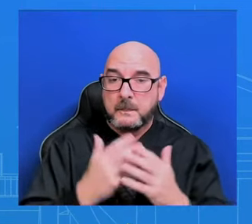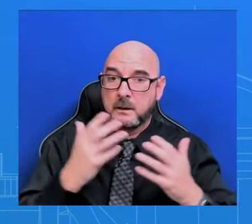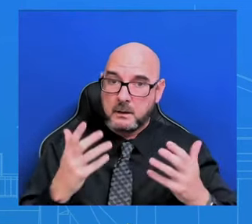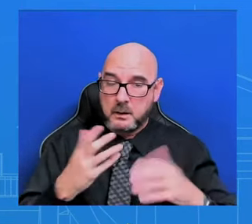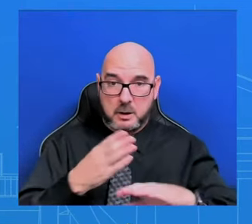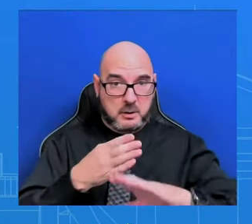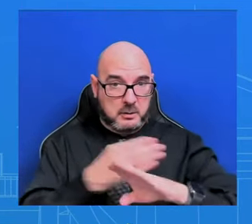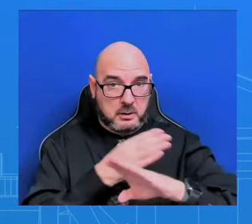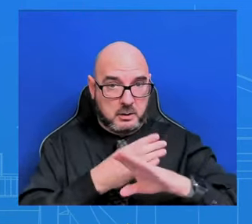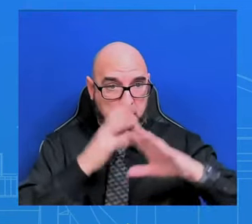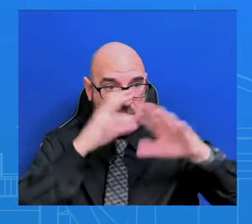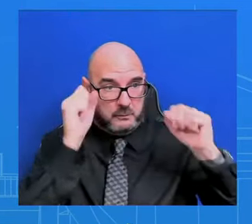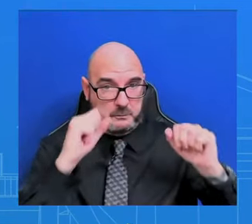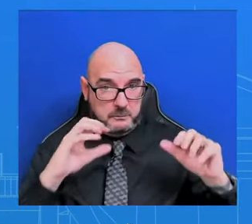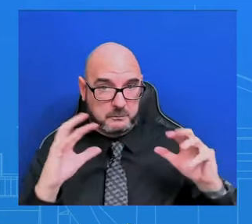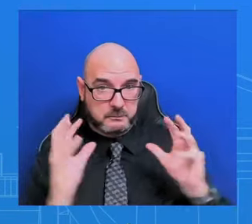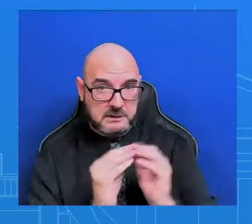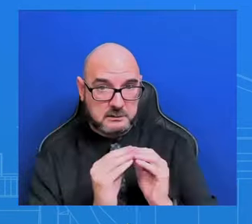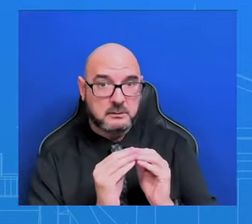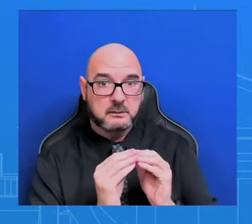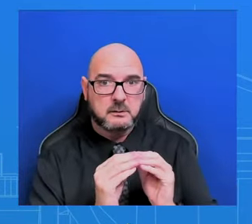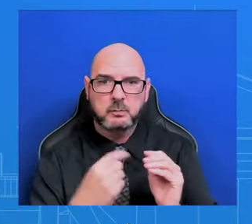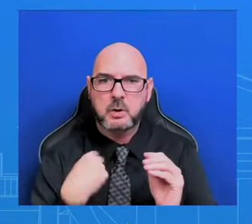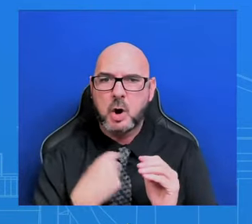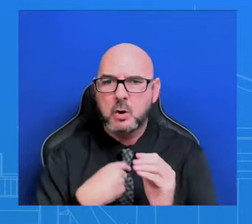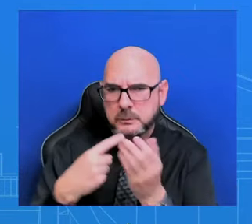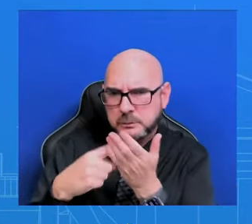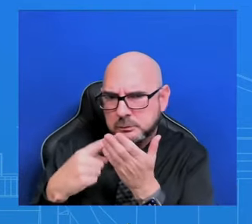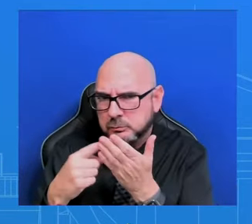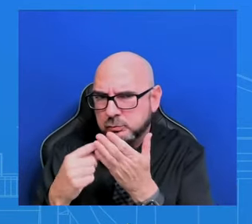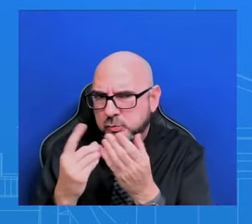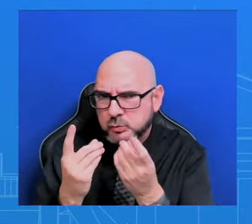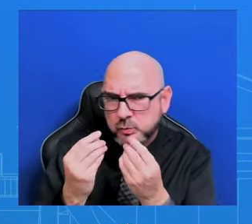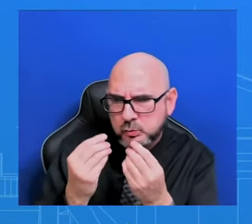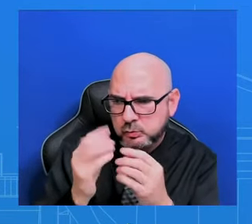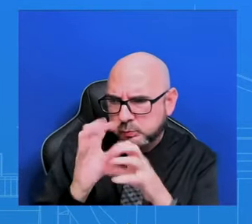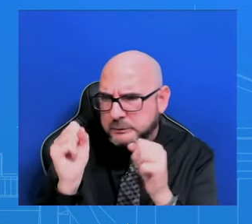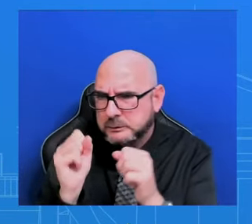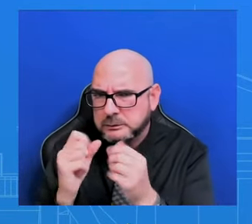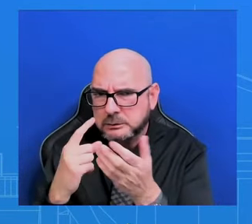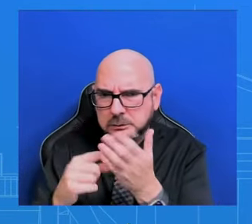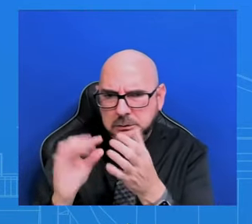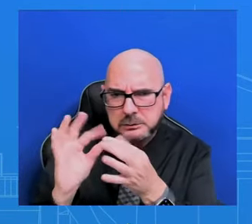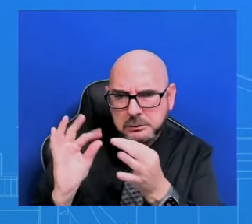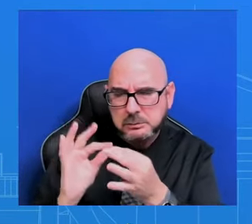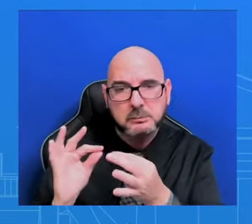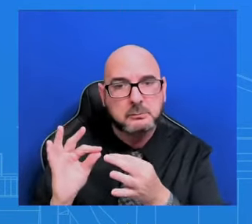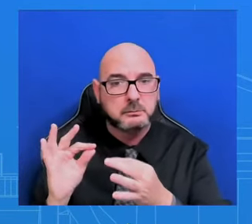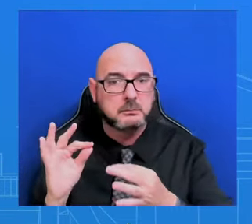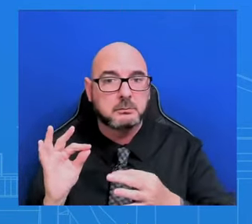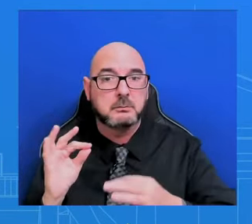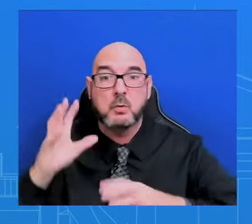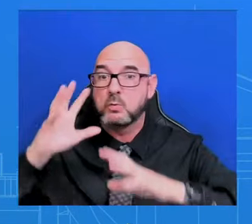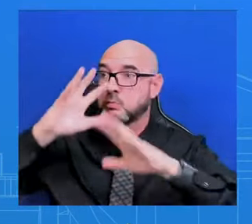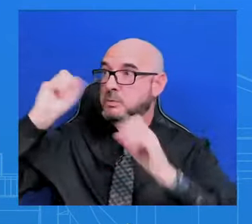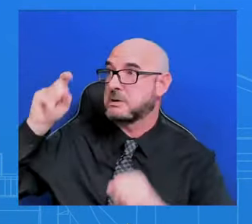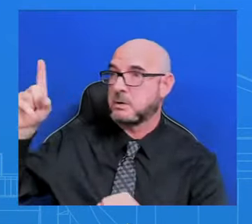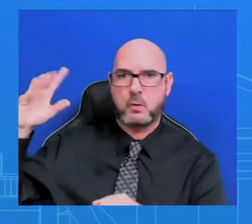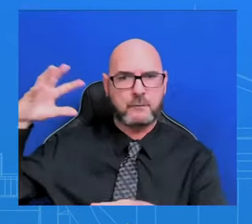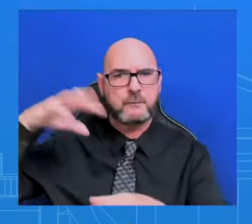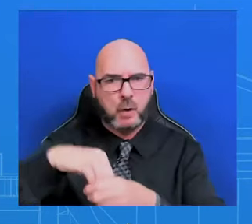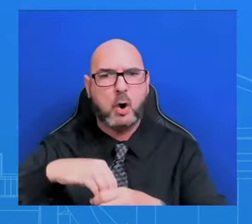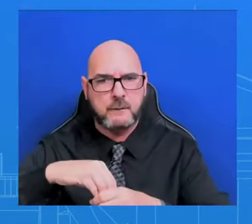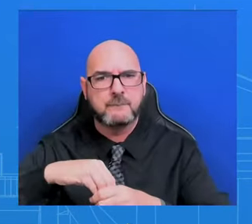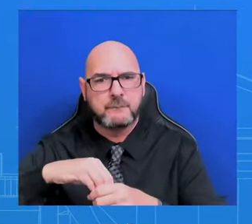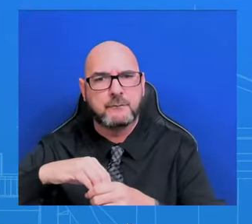not like he would have a conversation with another Prime Minister and you wouldn't know about it. But he is involved at his level, of course, but so is Secretary of Defense, so is